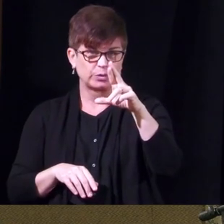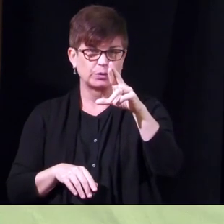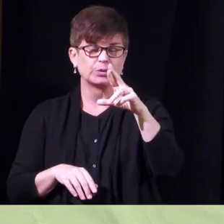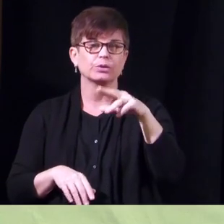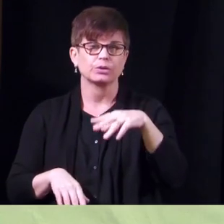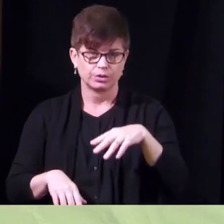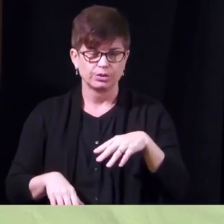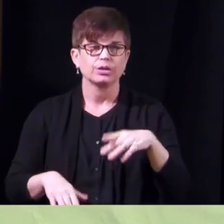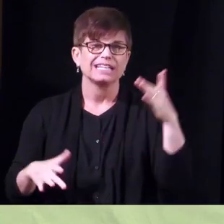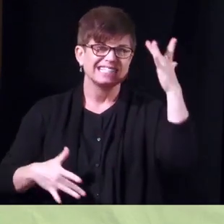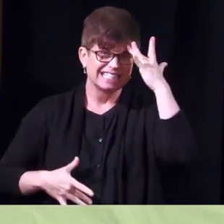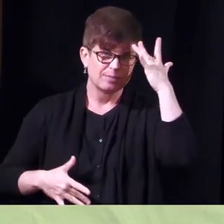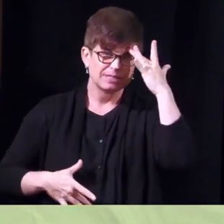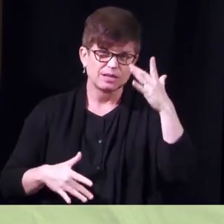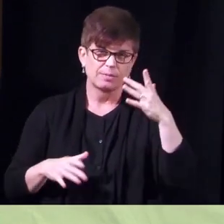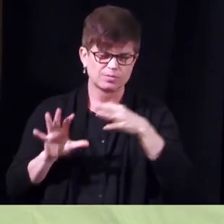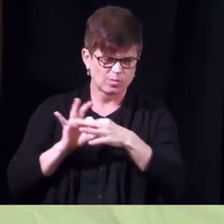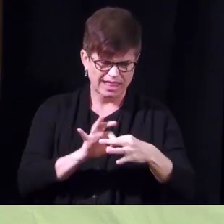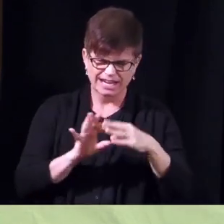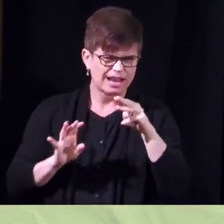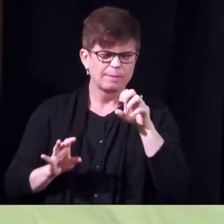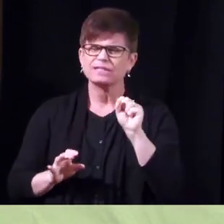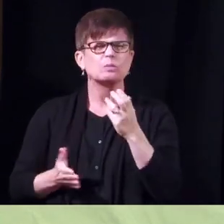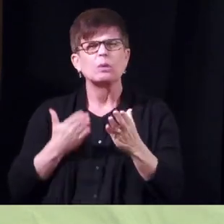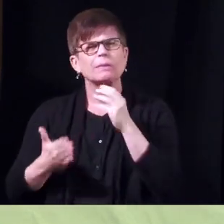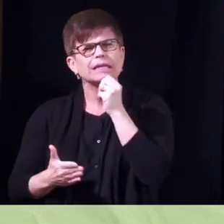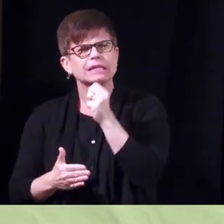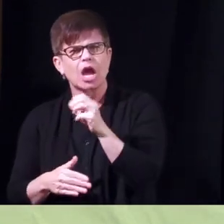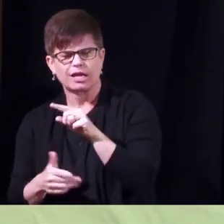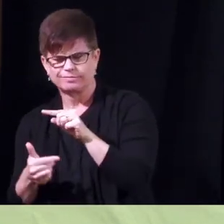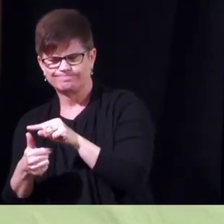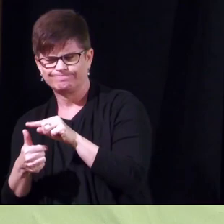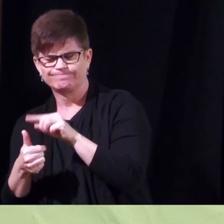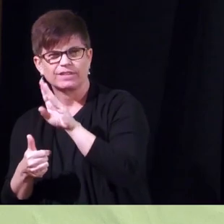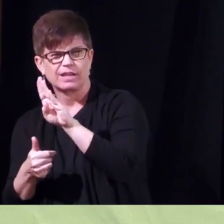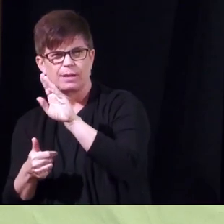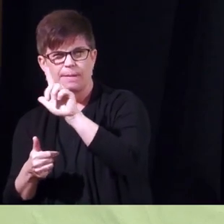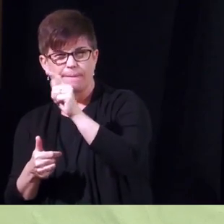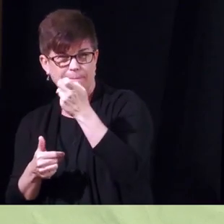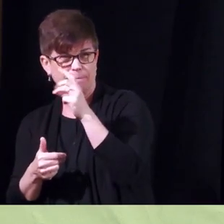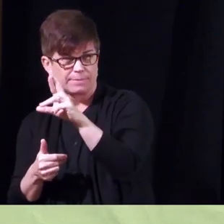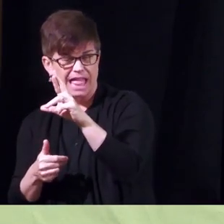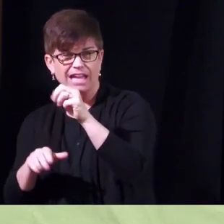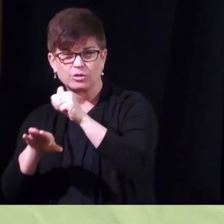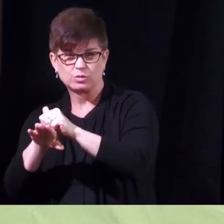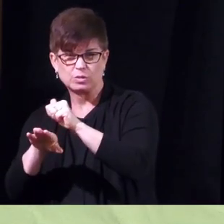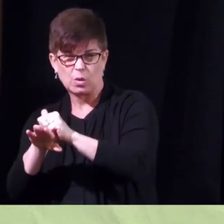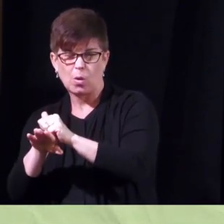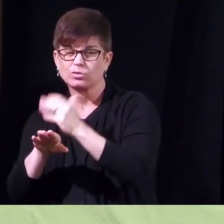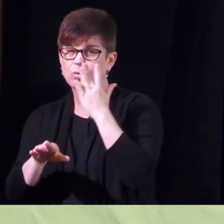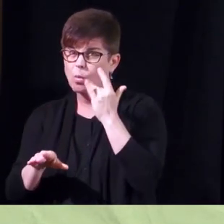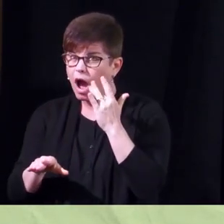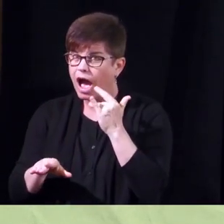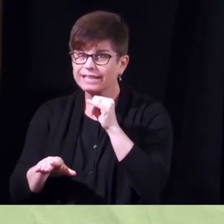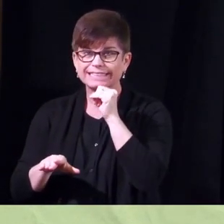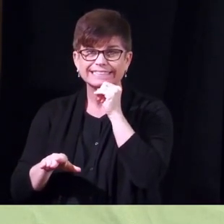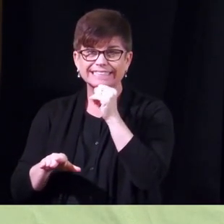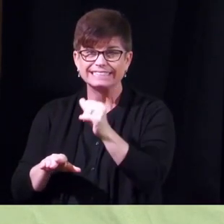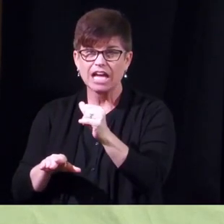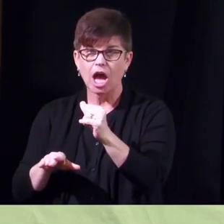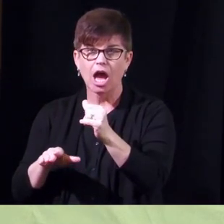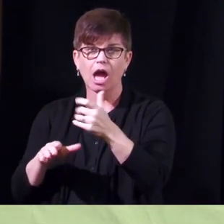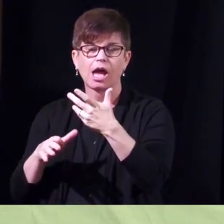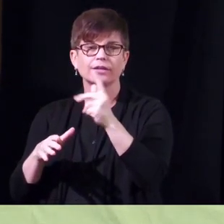uh probably not now there's some people that make bladder stones and that's usually because they're not emptying the bladder well and the urine